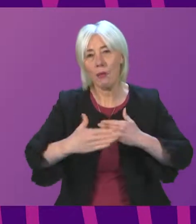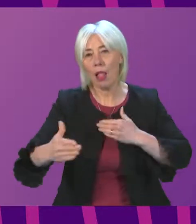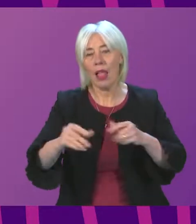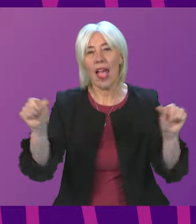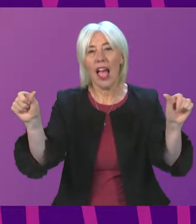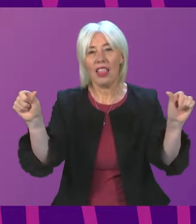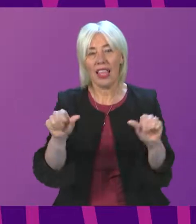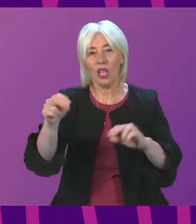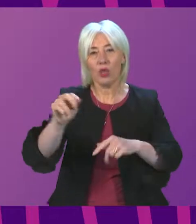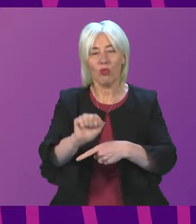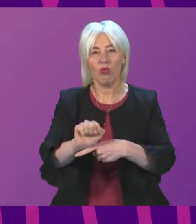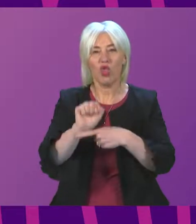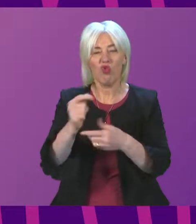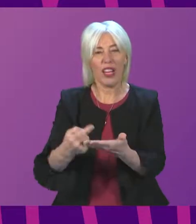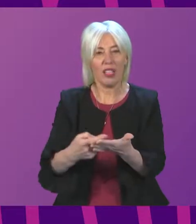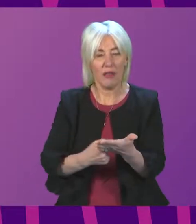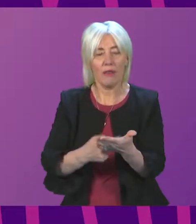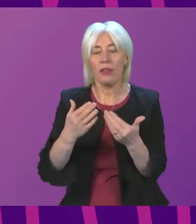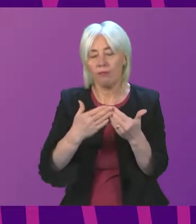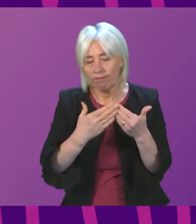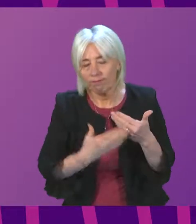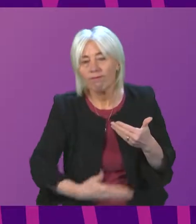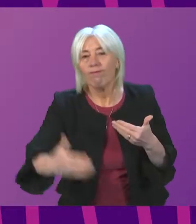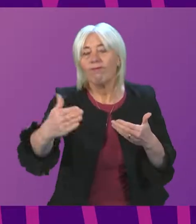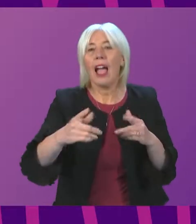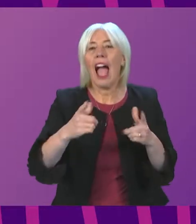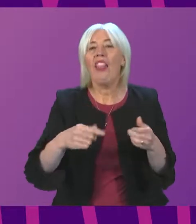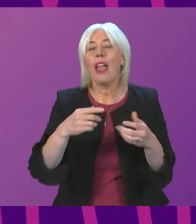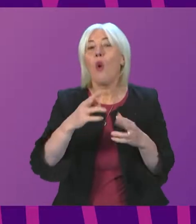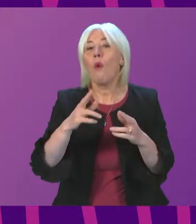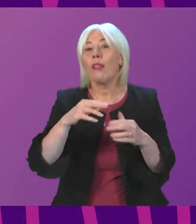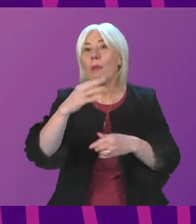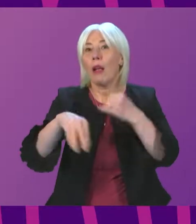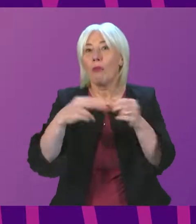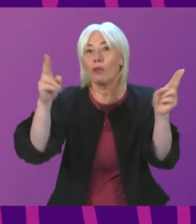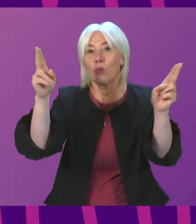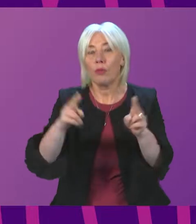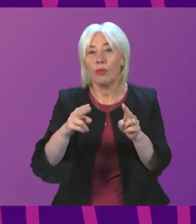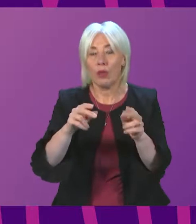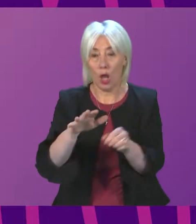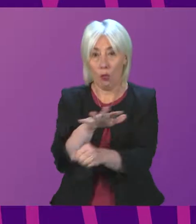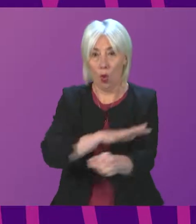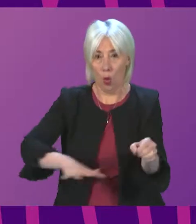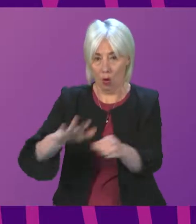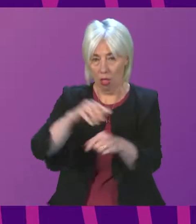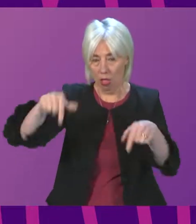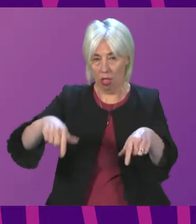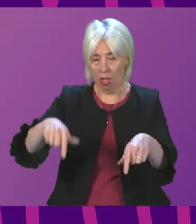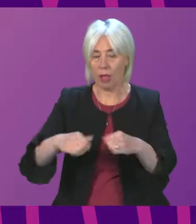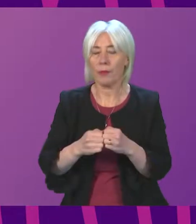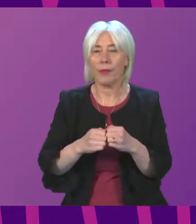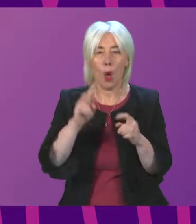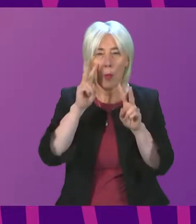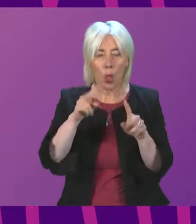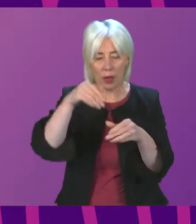in the remaining phases of the pandemic and then as the virus hopefully becomes endemic. We continue to engage with a range of interests on the